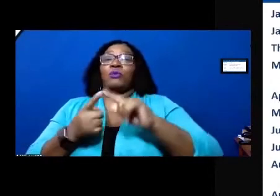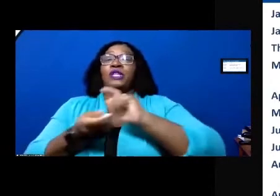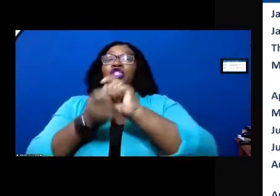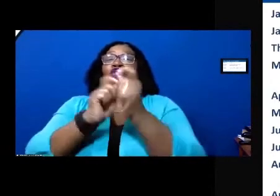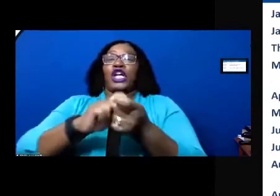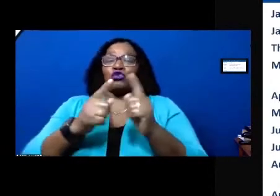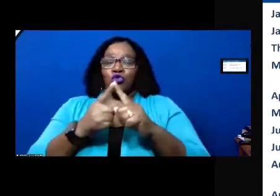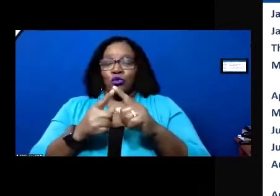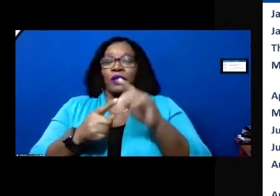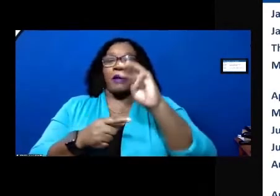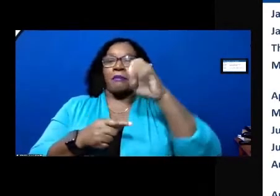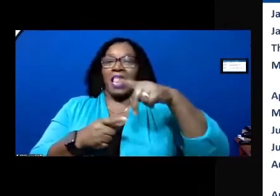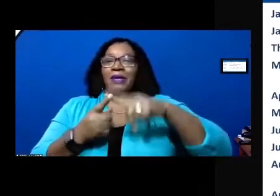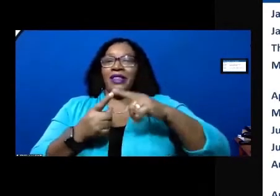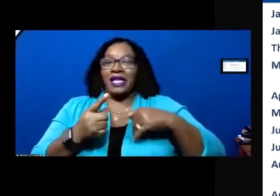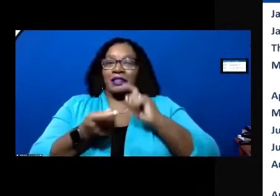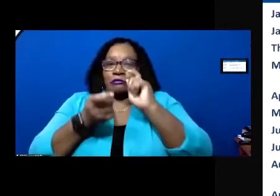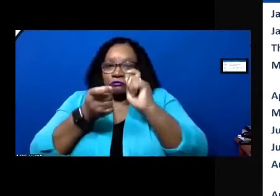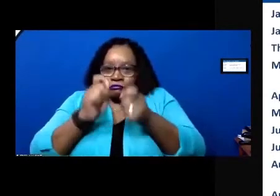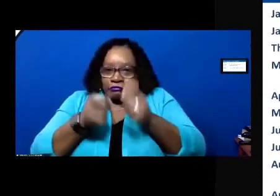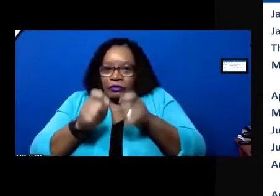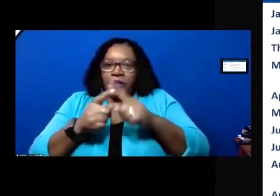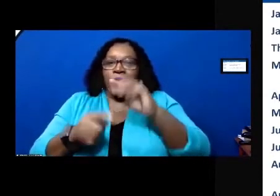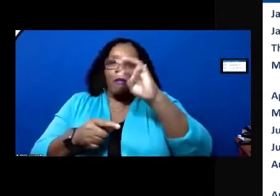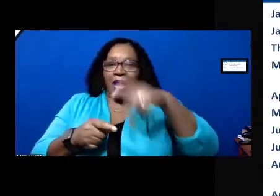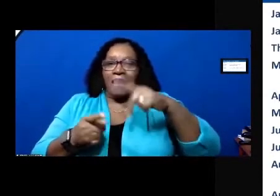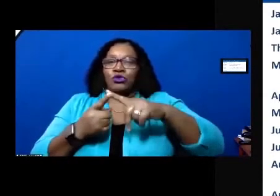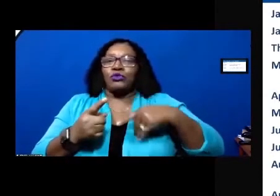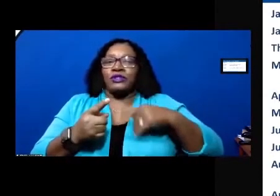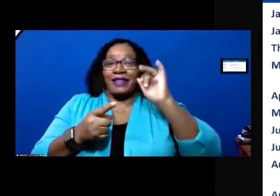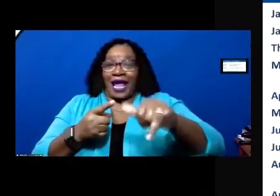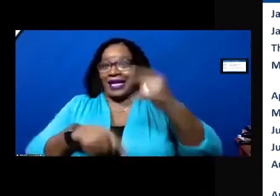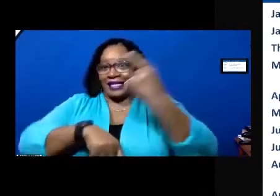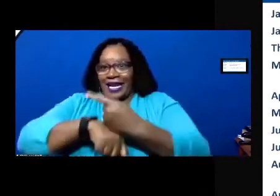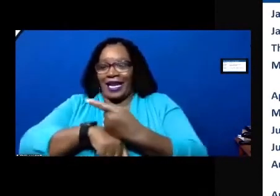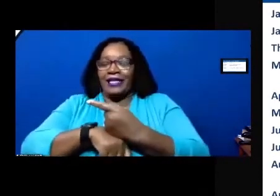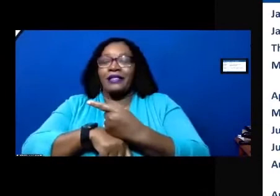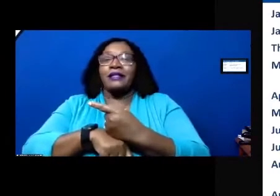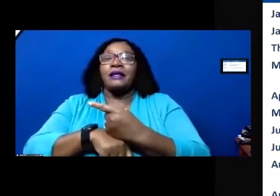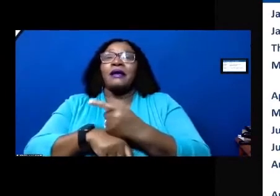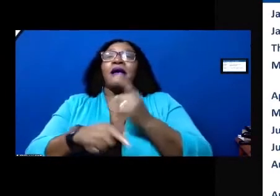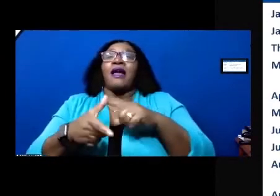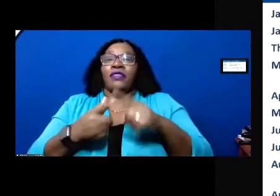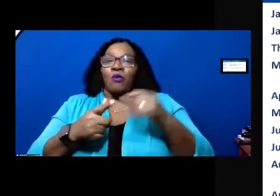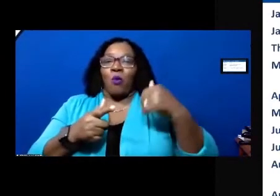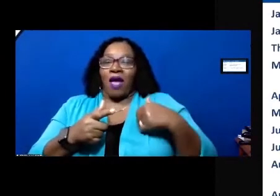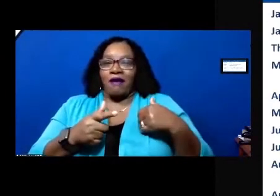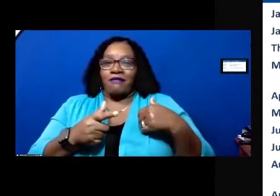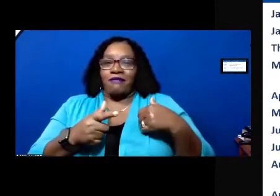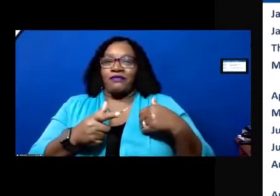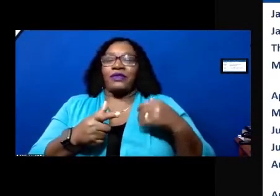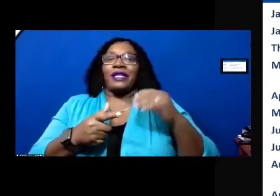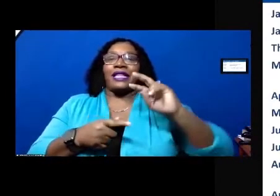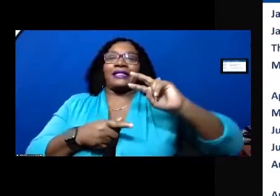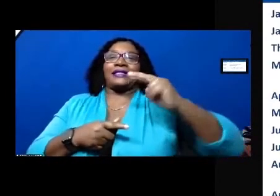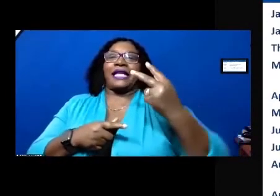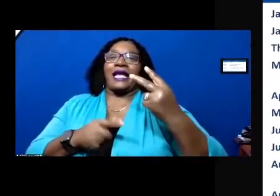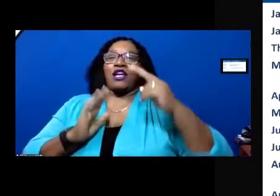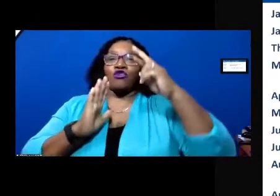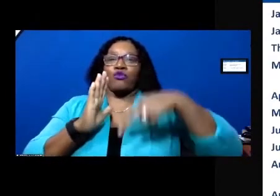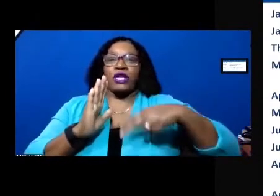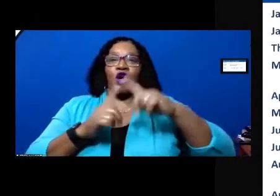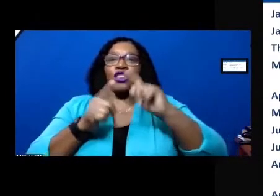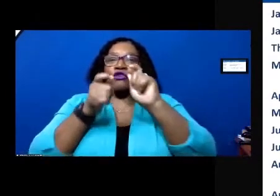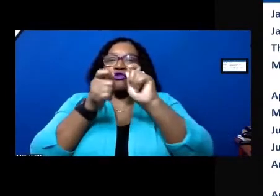amending that map prior to the effective date and we would have the second reading on the